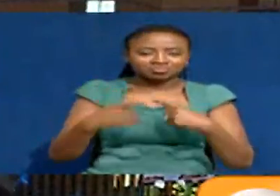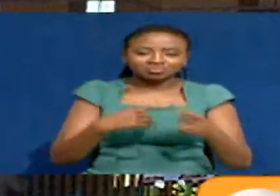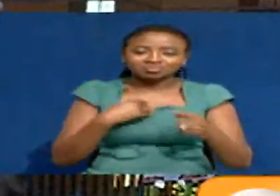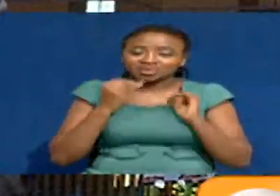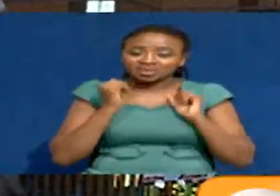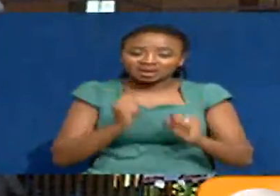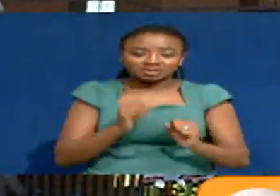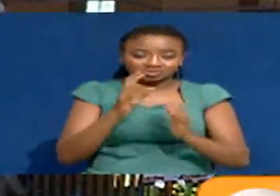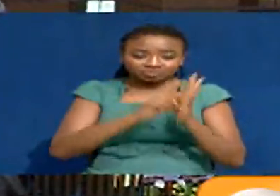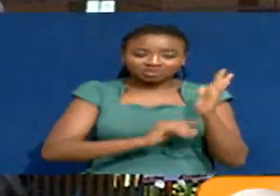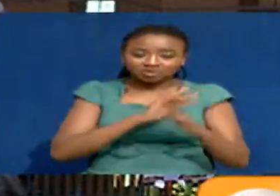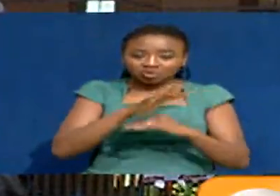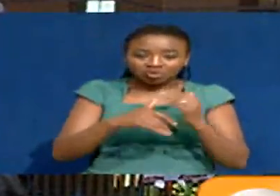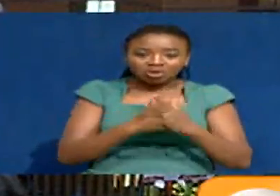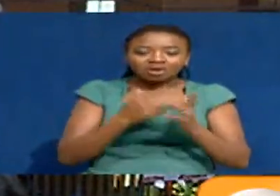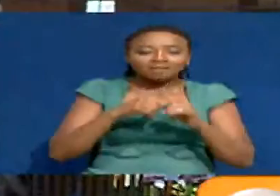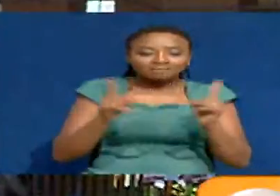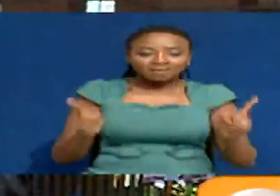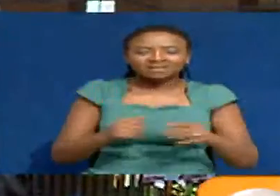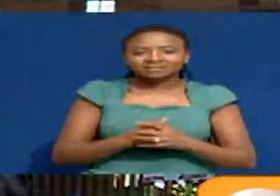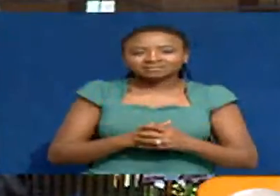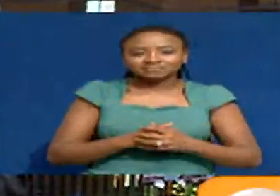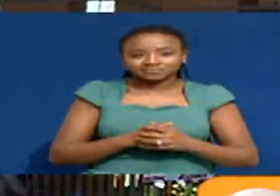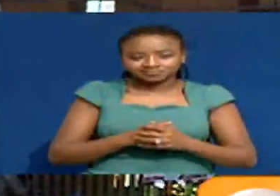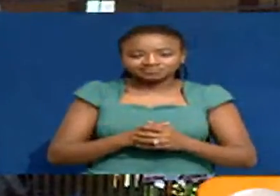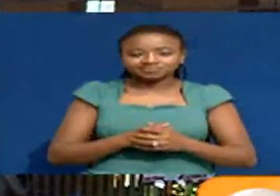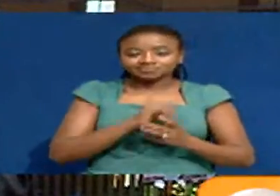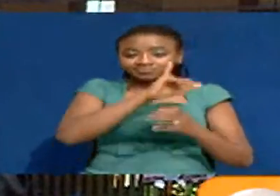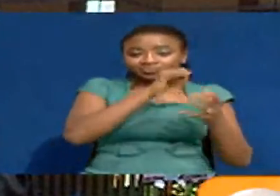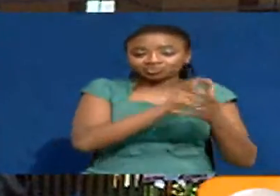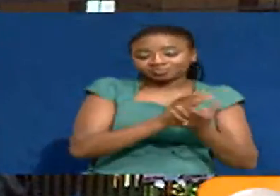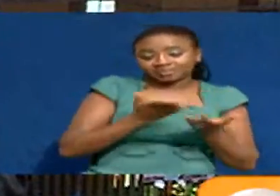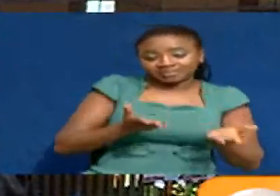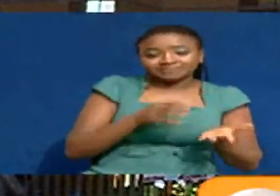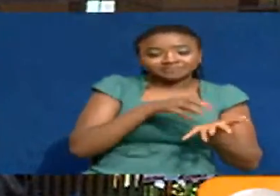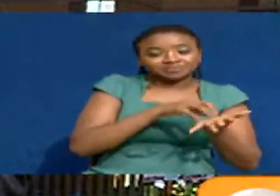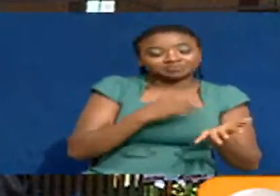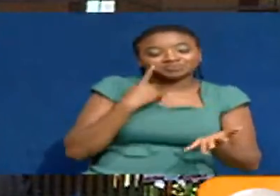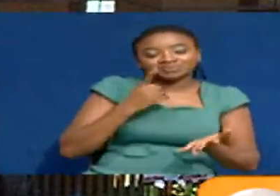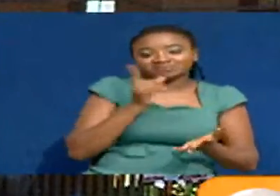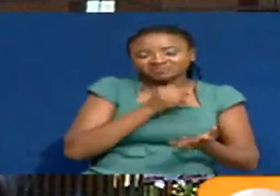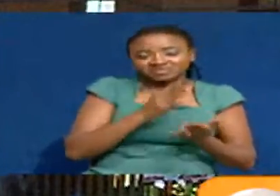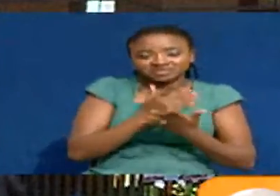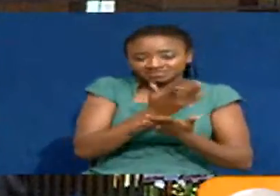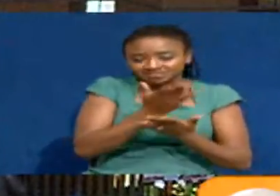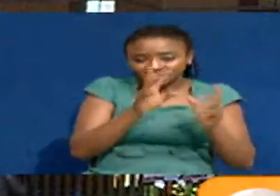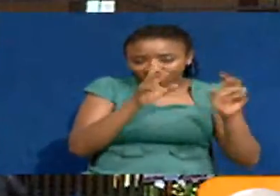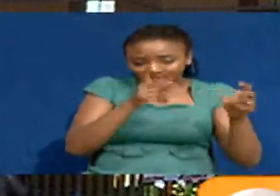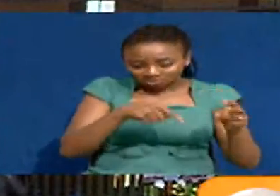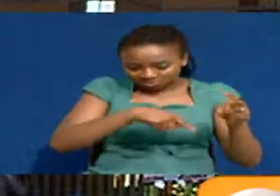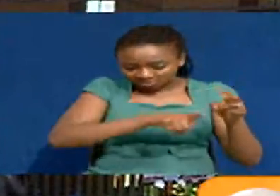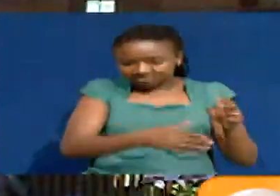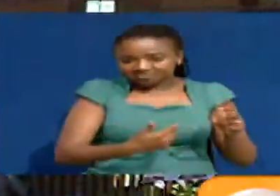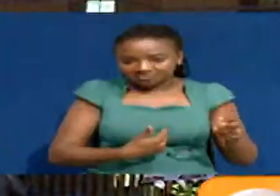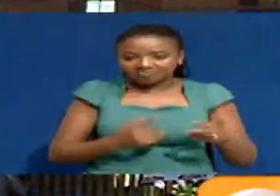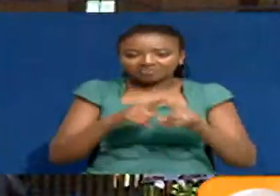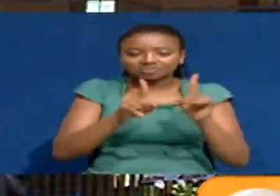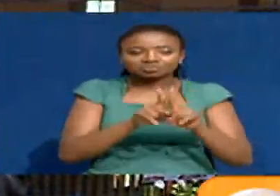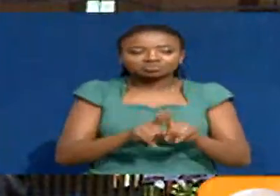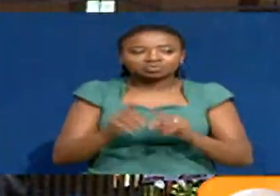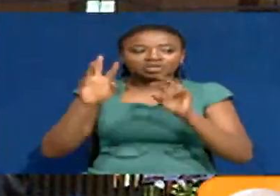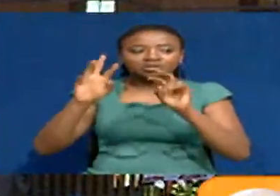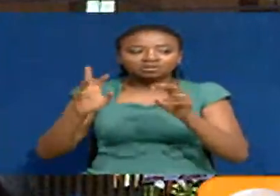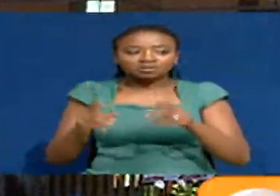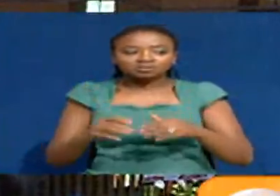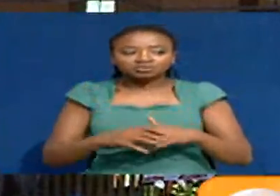go through all of it. That's the state of the ruling party, Jubilee, as of this evening. Those are some of the issues within the party, but also issues